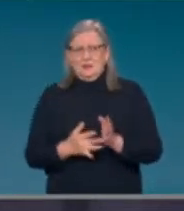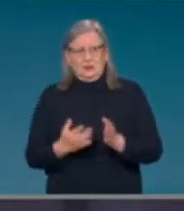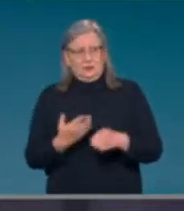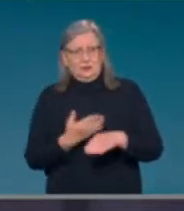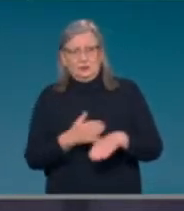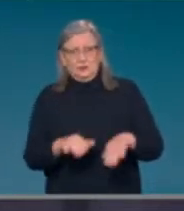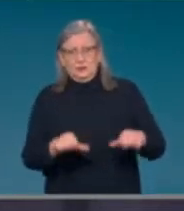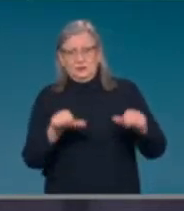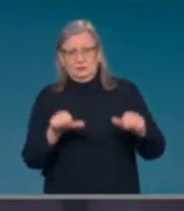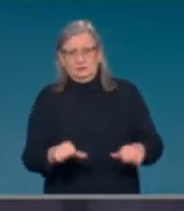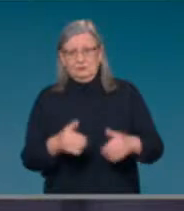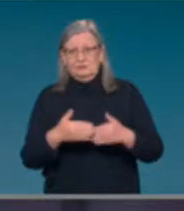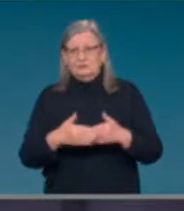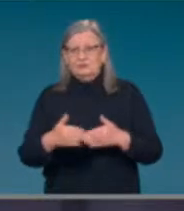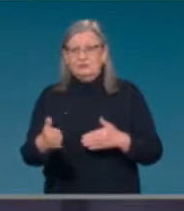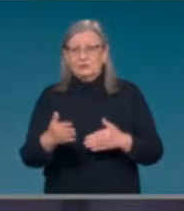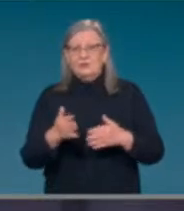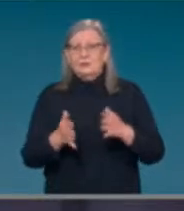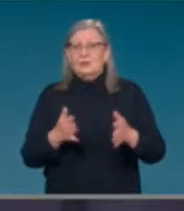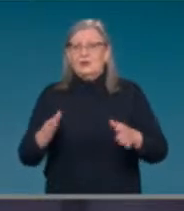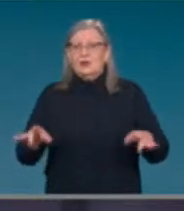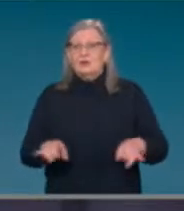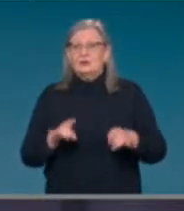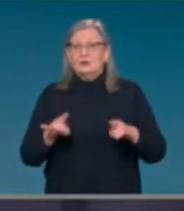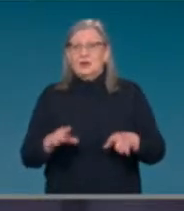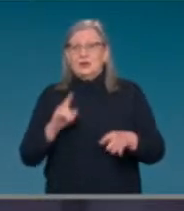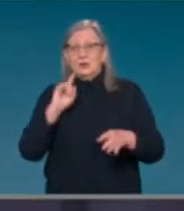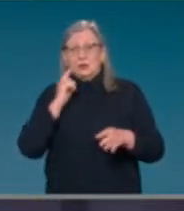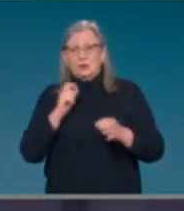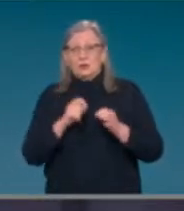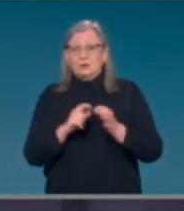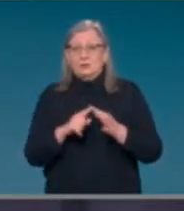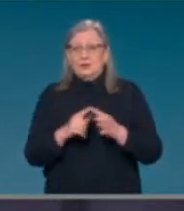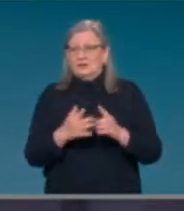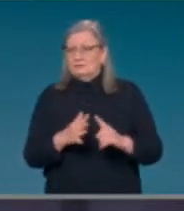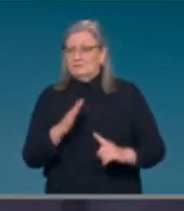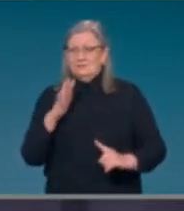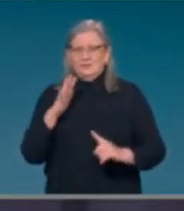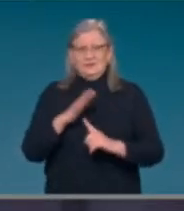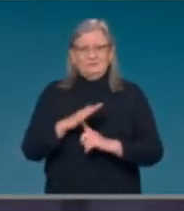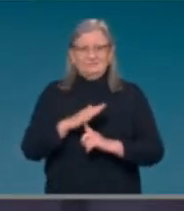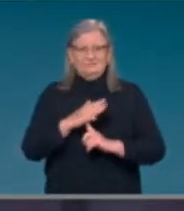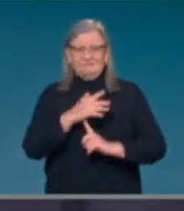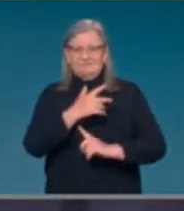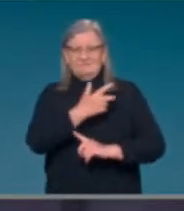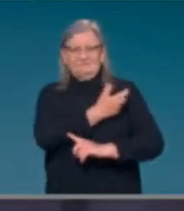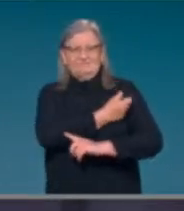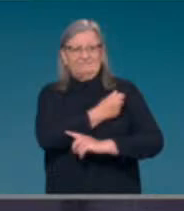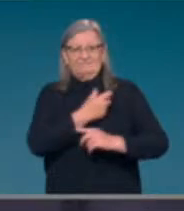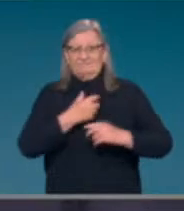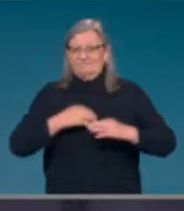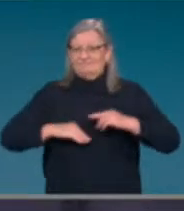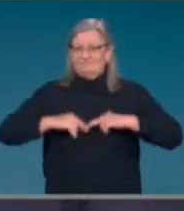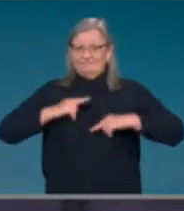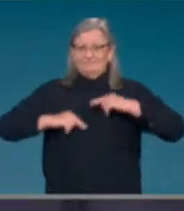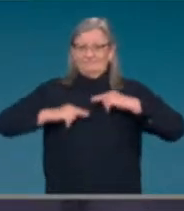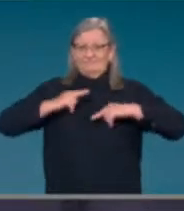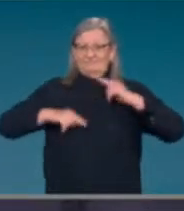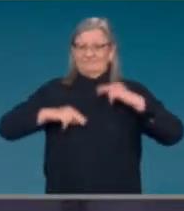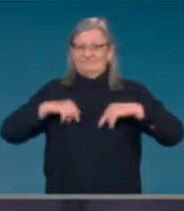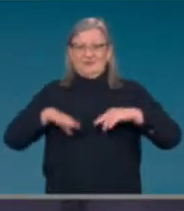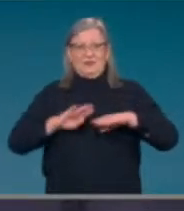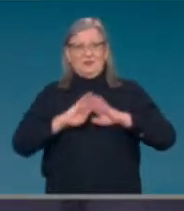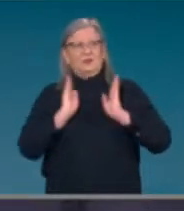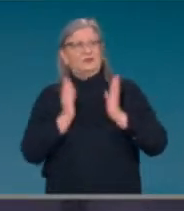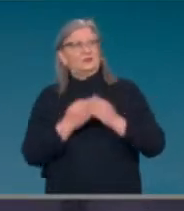Australia will be one of the most highly vaccinated societies in the world, one of the most recently vaccinated communities